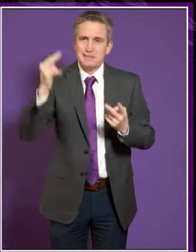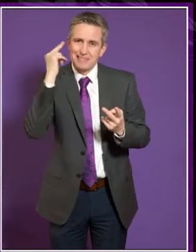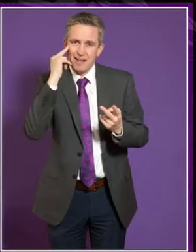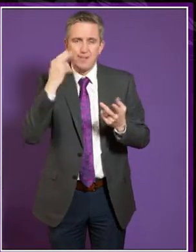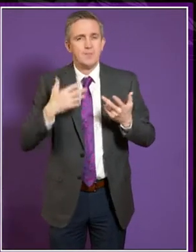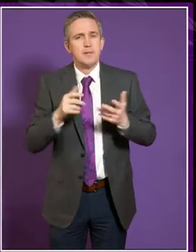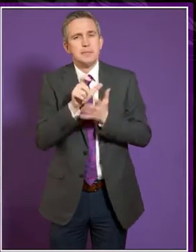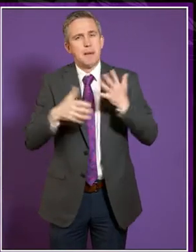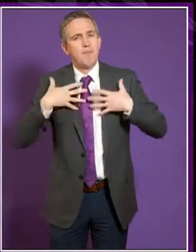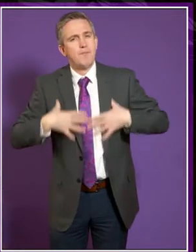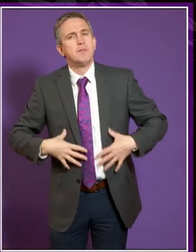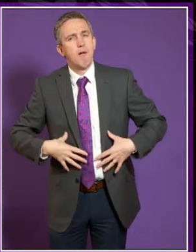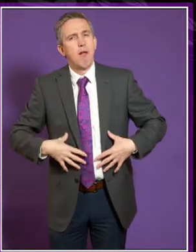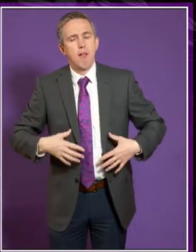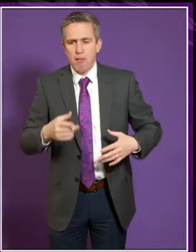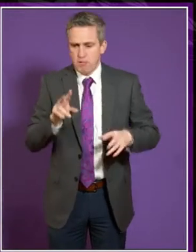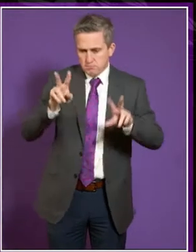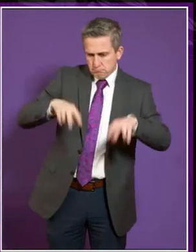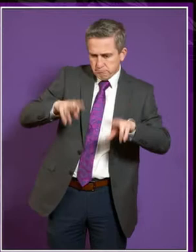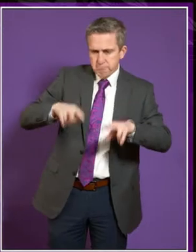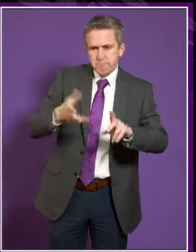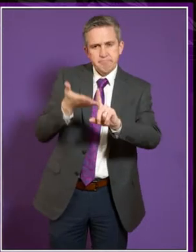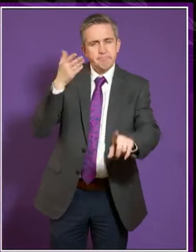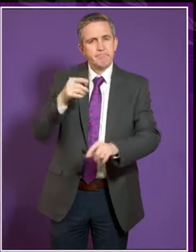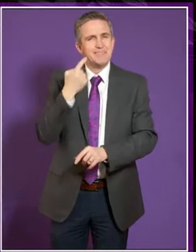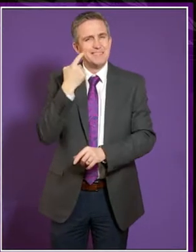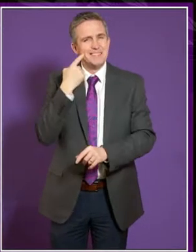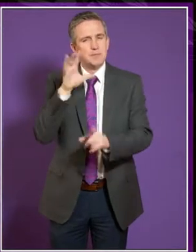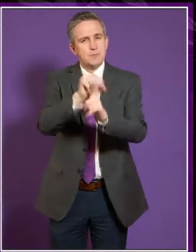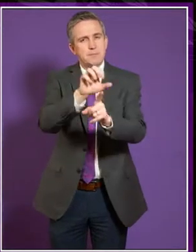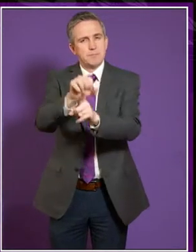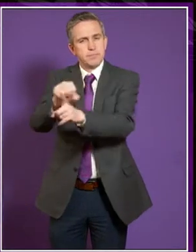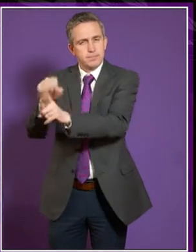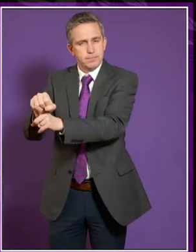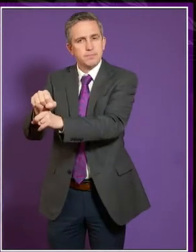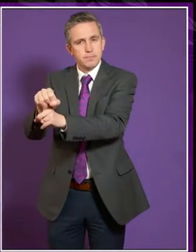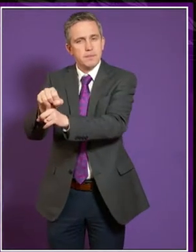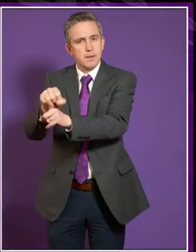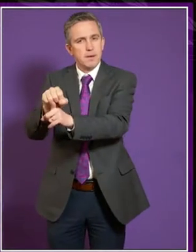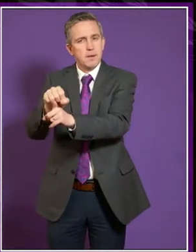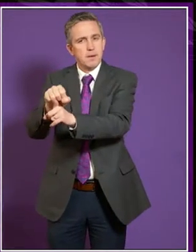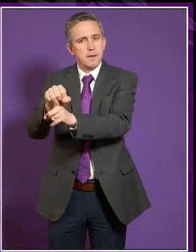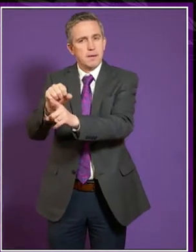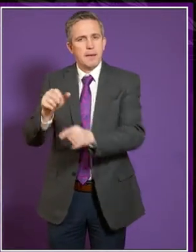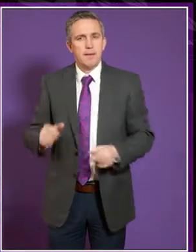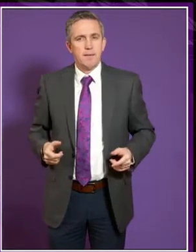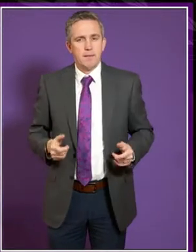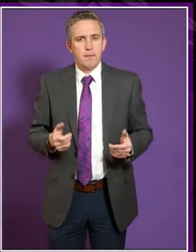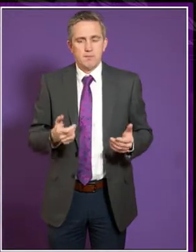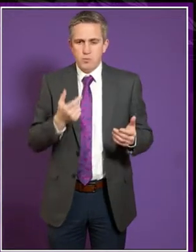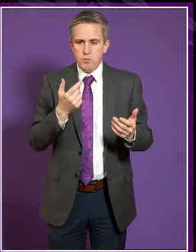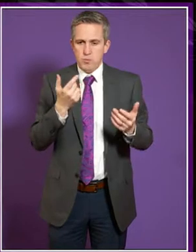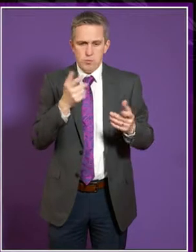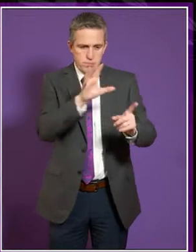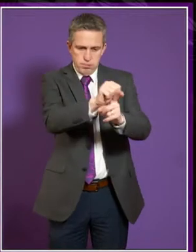their movements are restricted in some ways. These are very clear group and there's no difficulty about